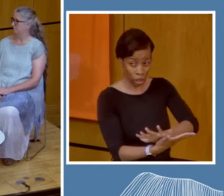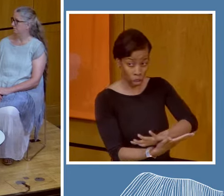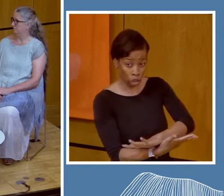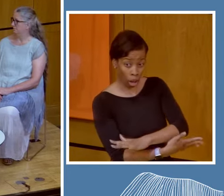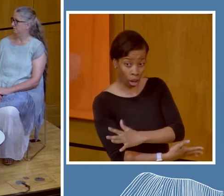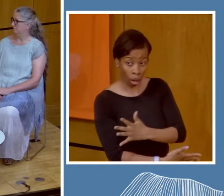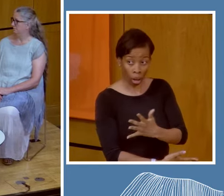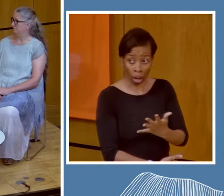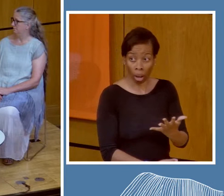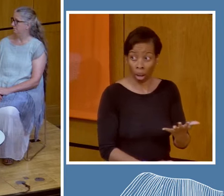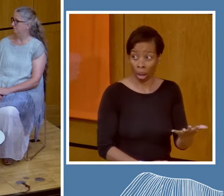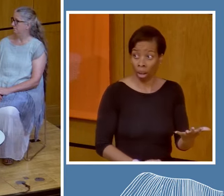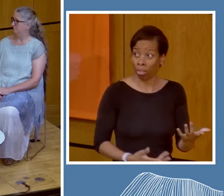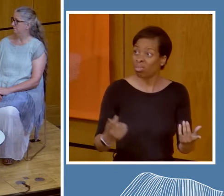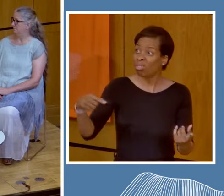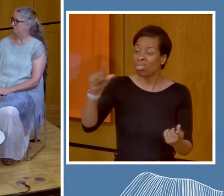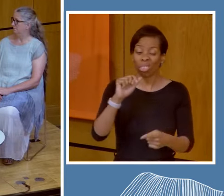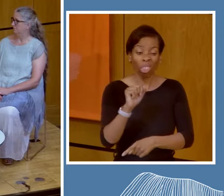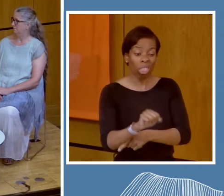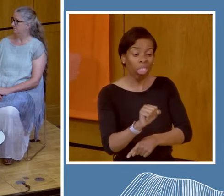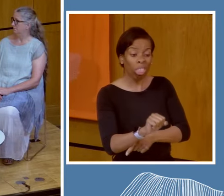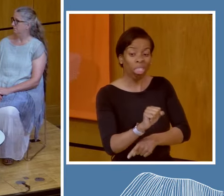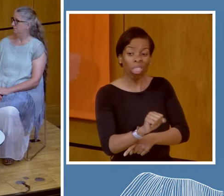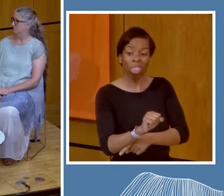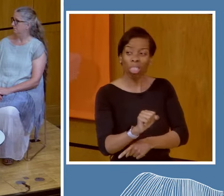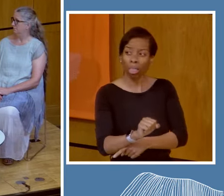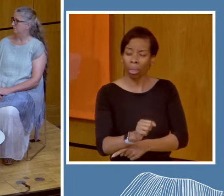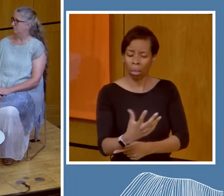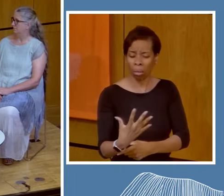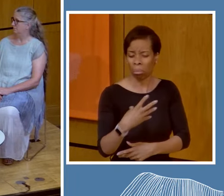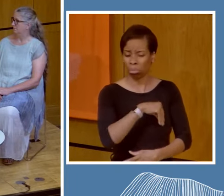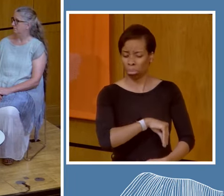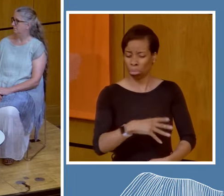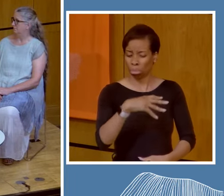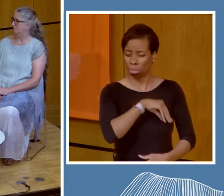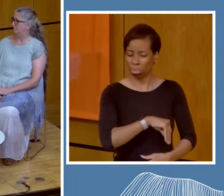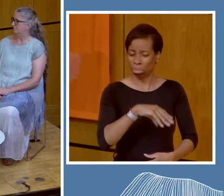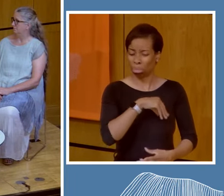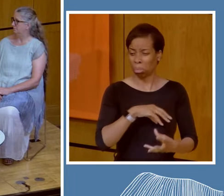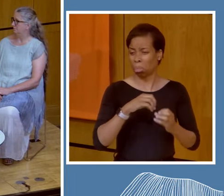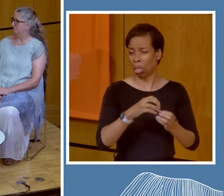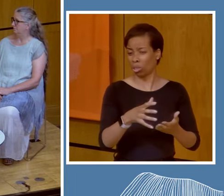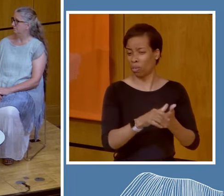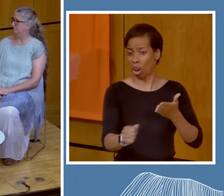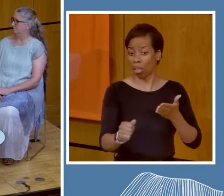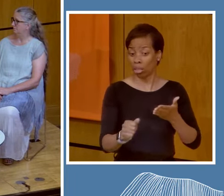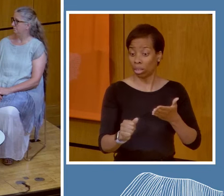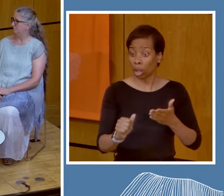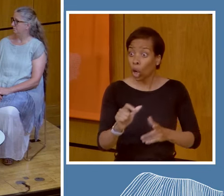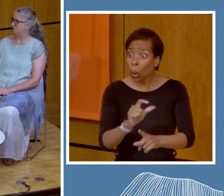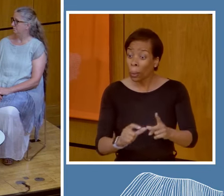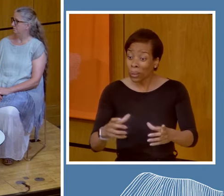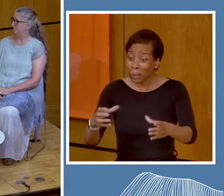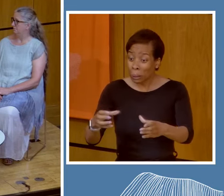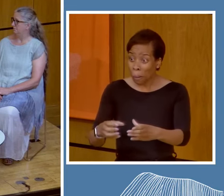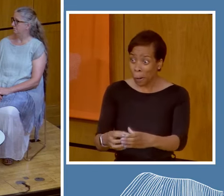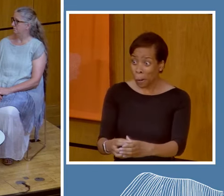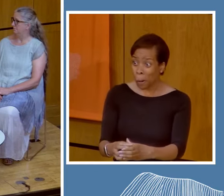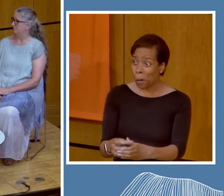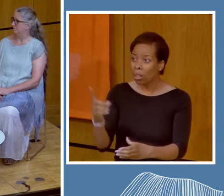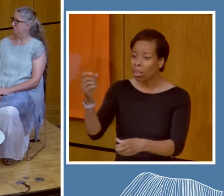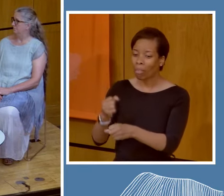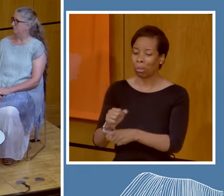downstream from that mine, and it's billions of dollars of industry. So I just wanted to open up with that story because